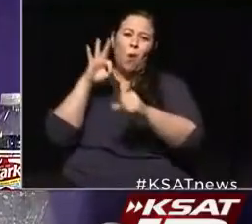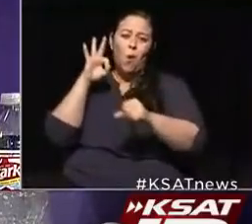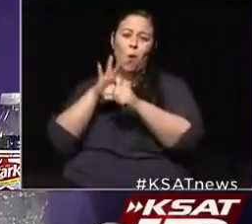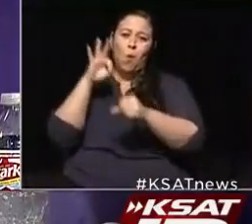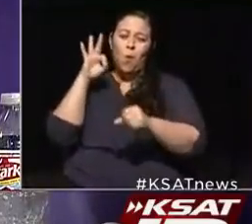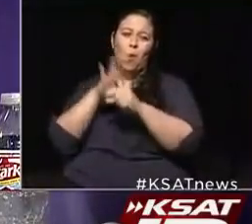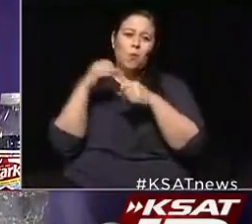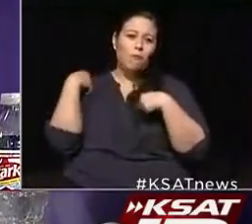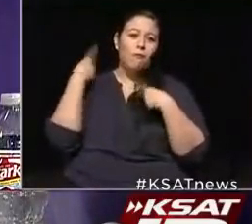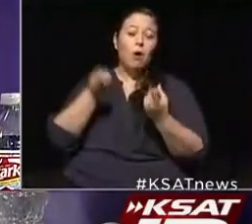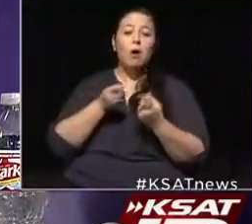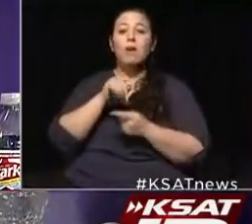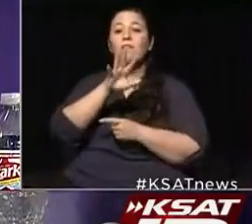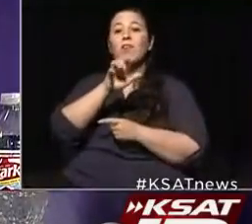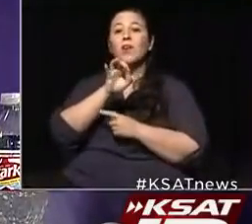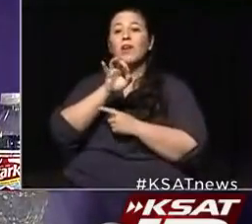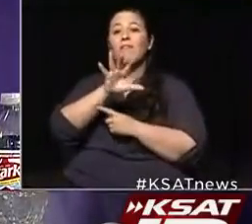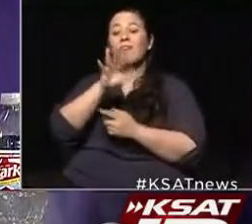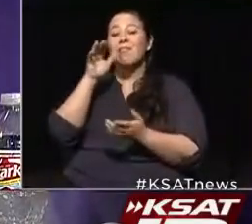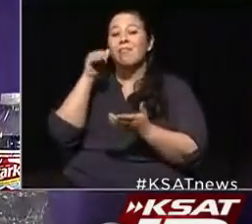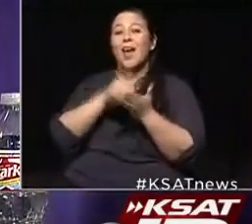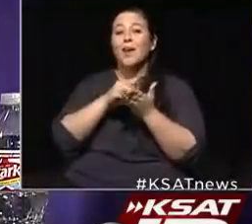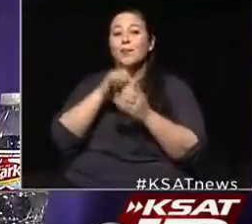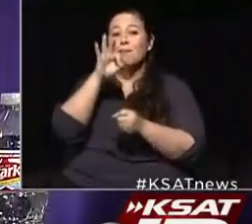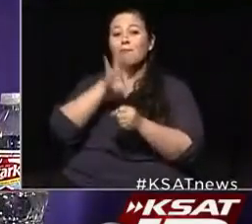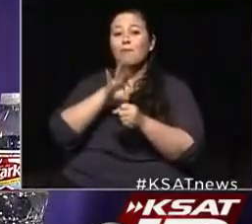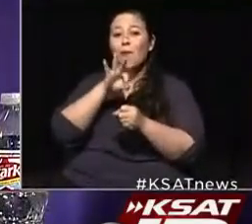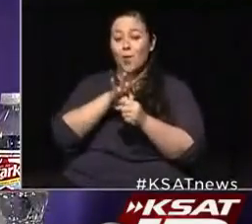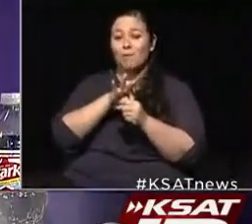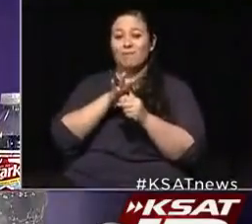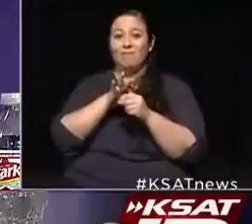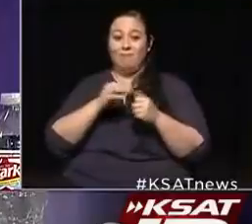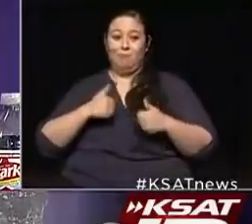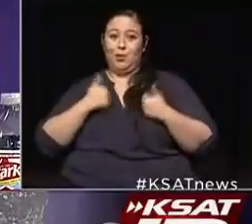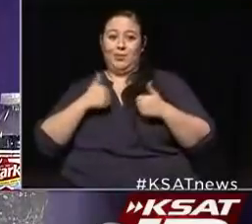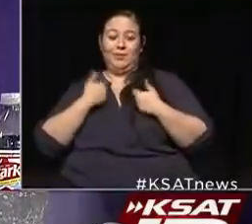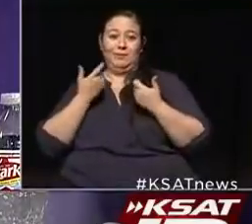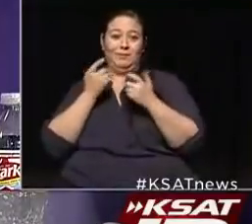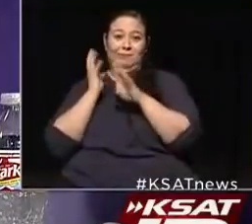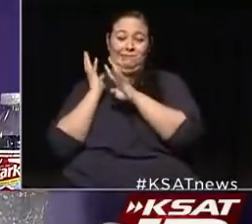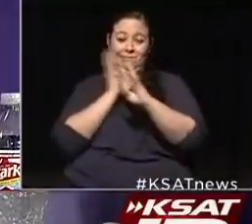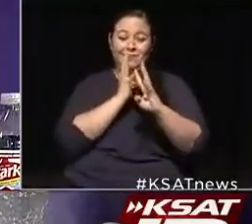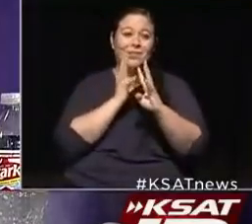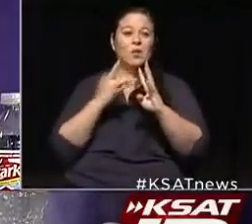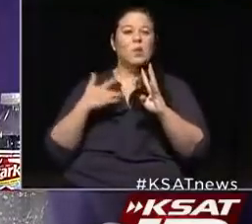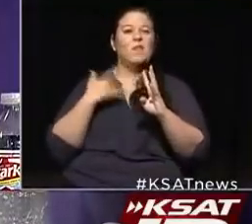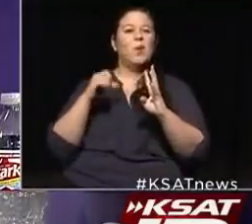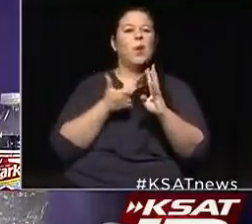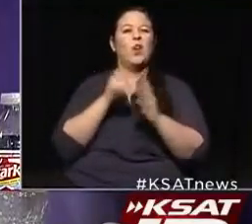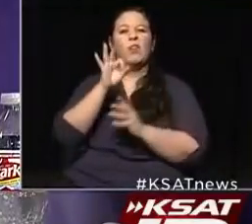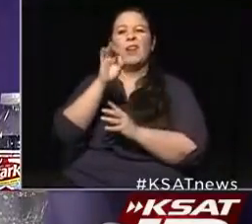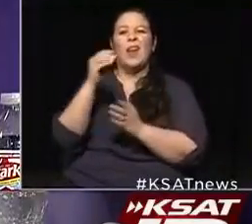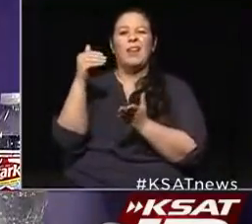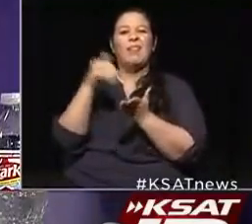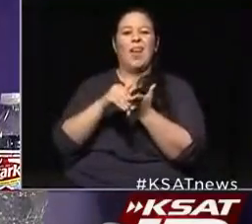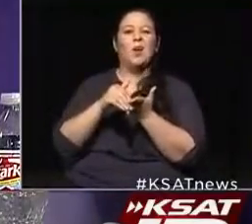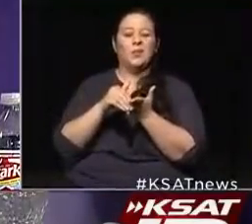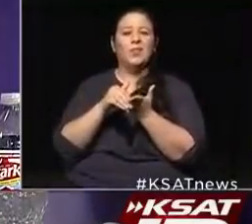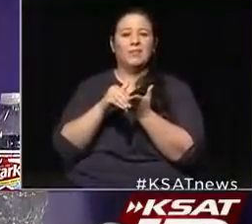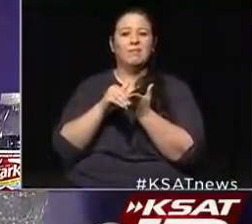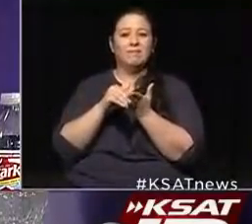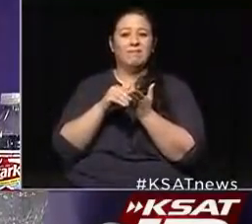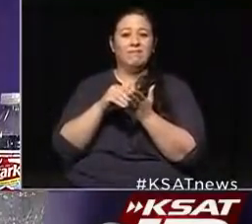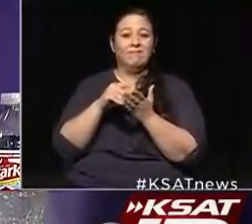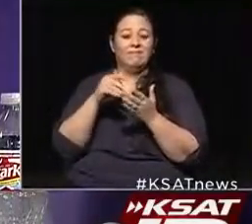We've had 595,000 vote in person. And we think we'll have about another 90,000 when we finish the